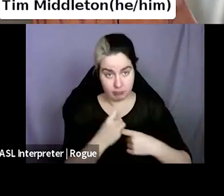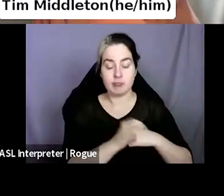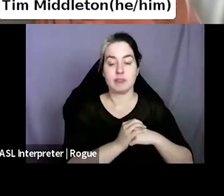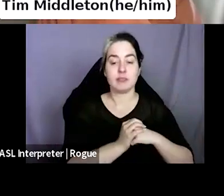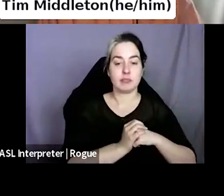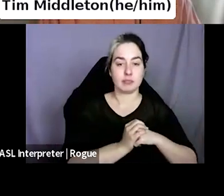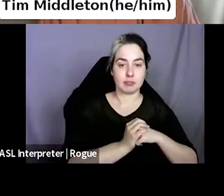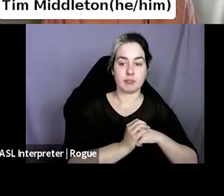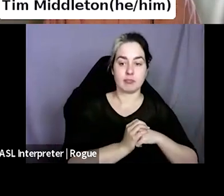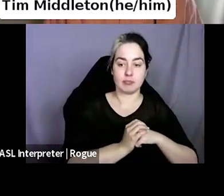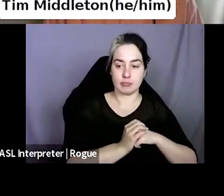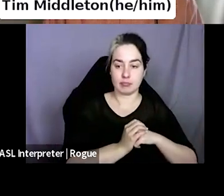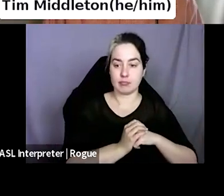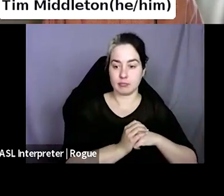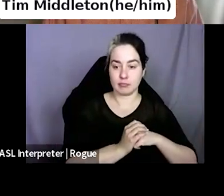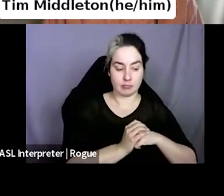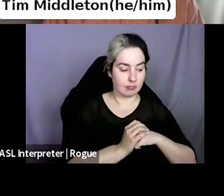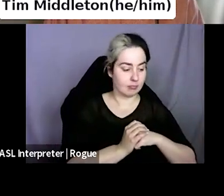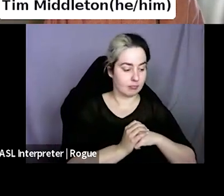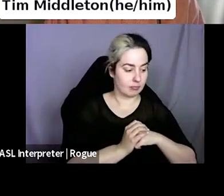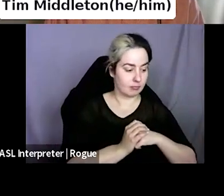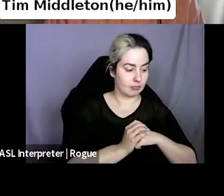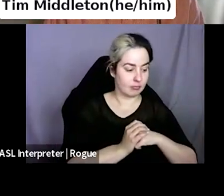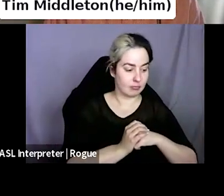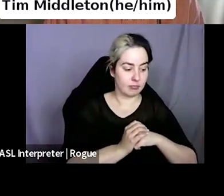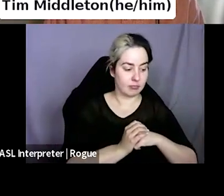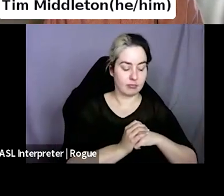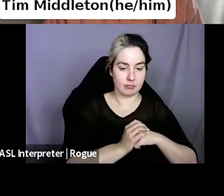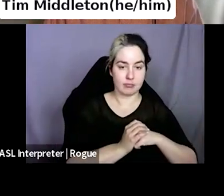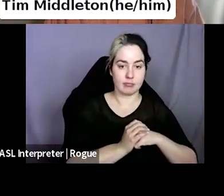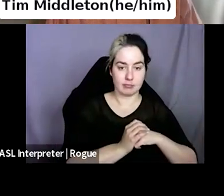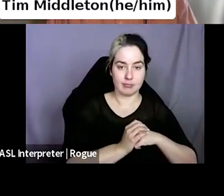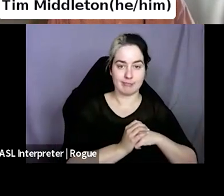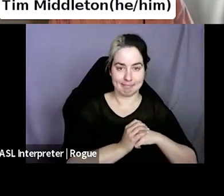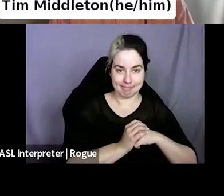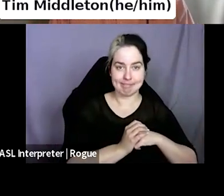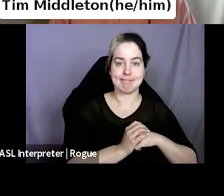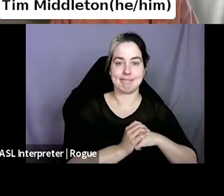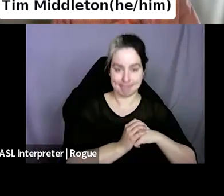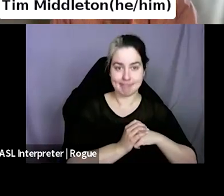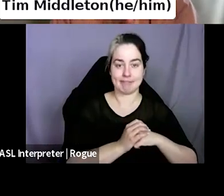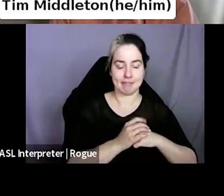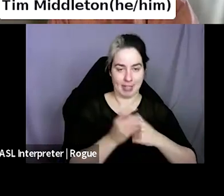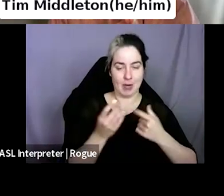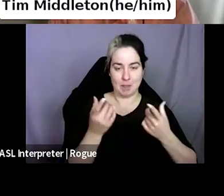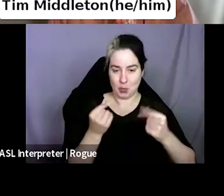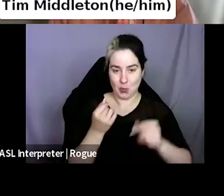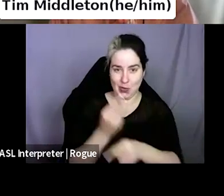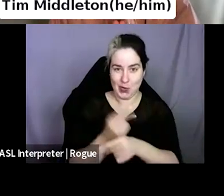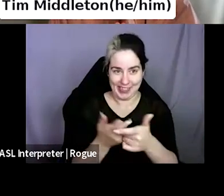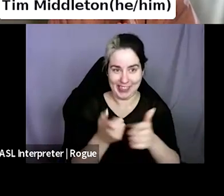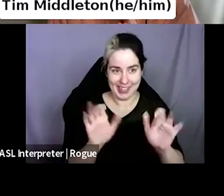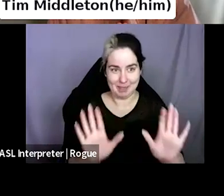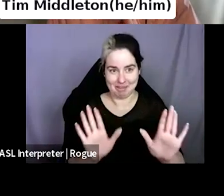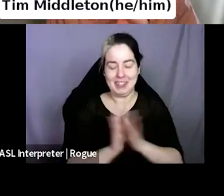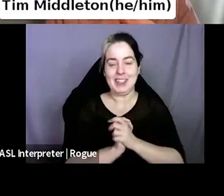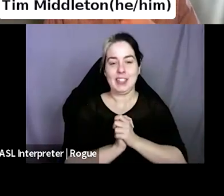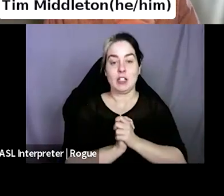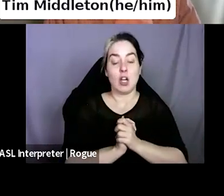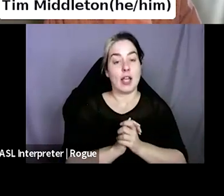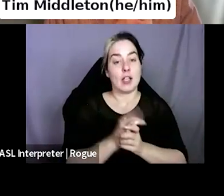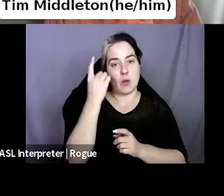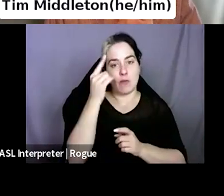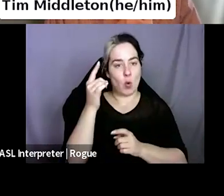Yeah. Someone's telling me to do that already. I'm doing the right thing. Okay. So this is for everybody.